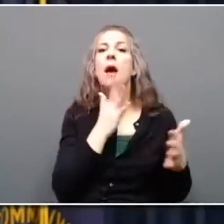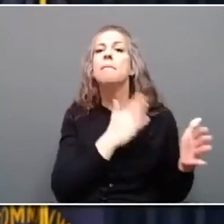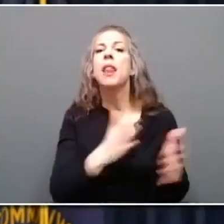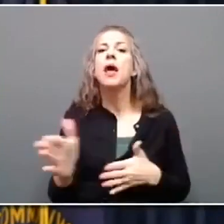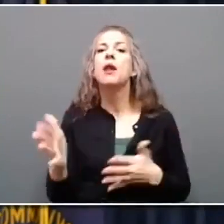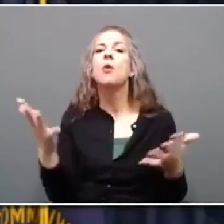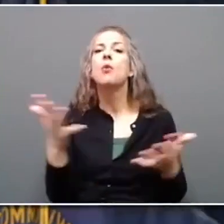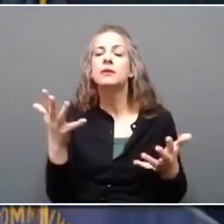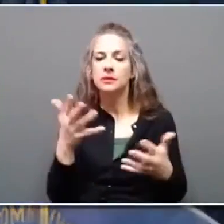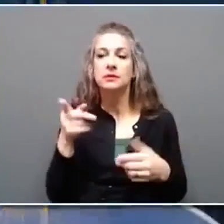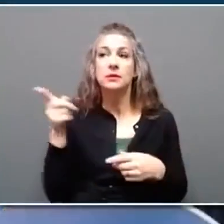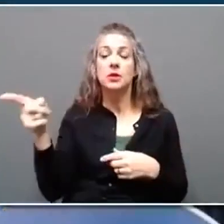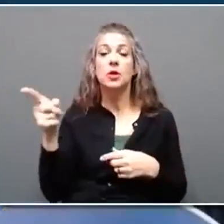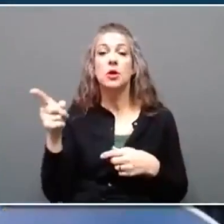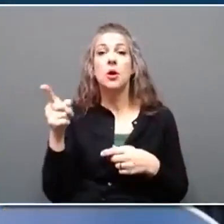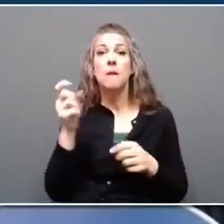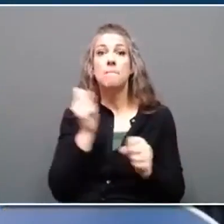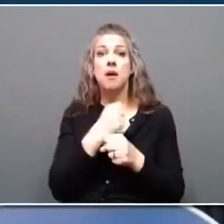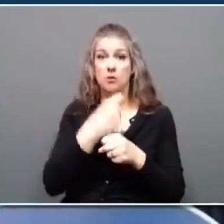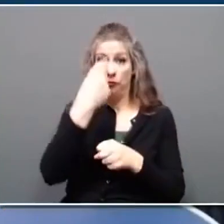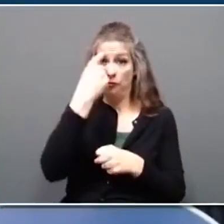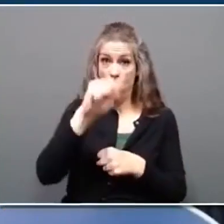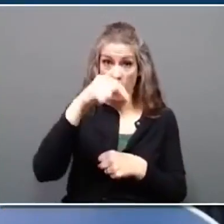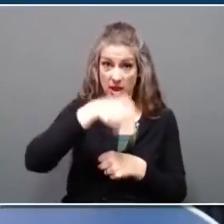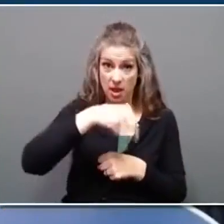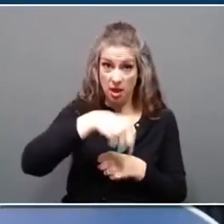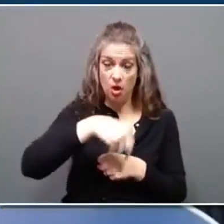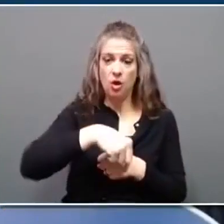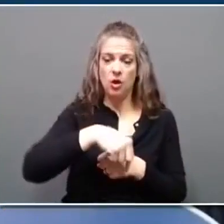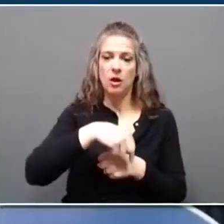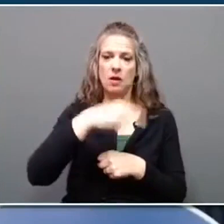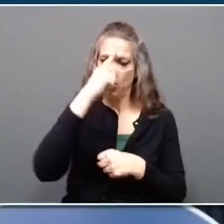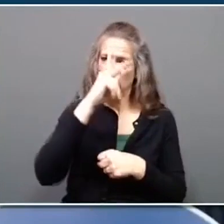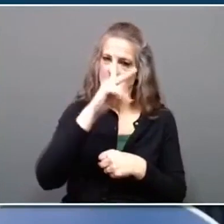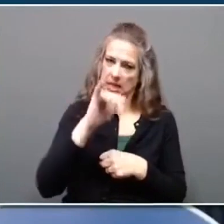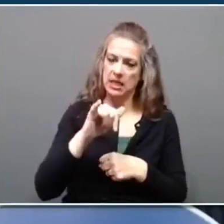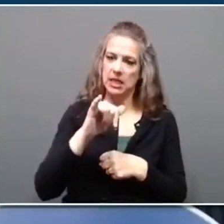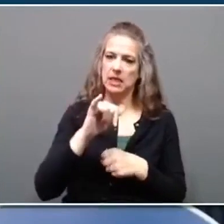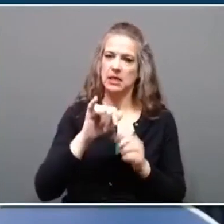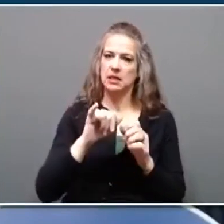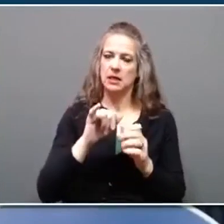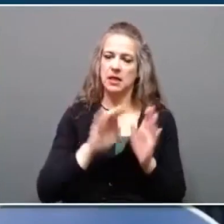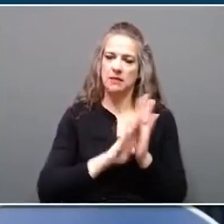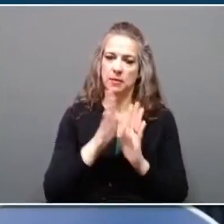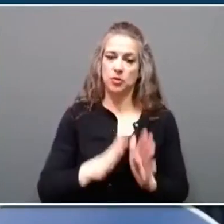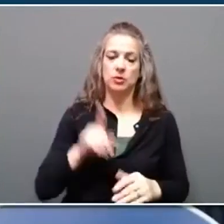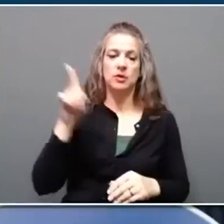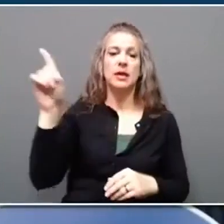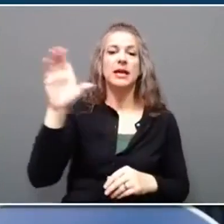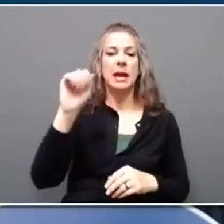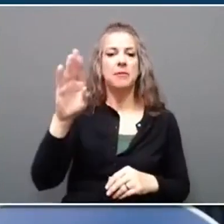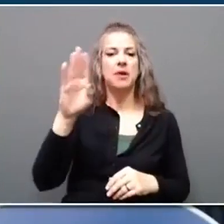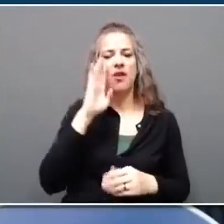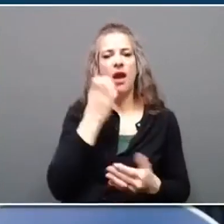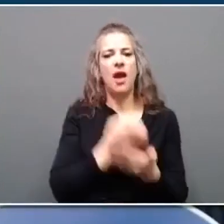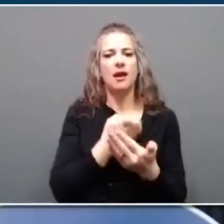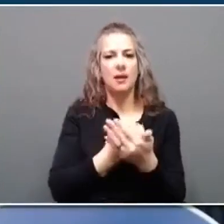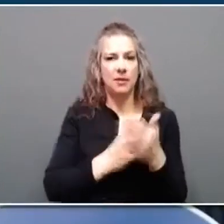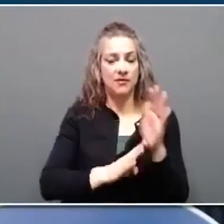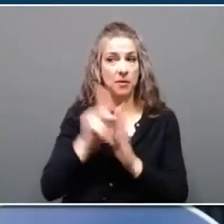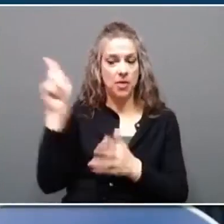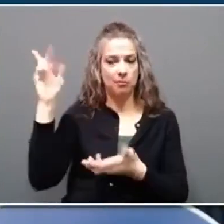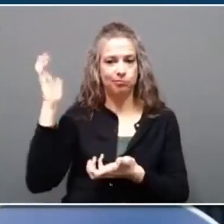and for Kentucky's economic developers. With the support of Team Kentucky, the Cabinet for Economic Development, partnered with the Kentucky